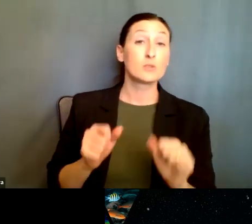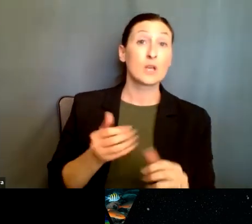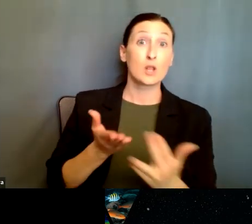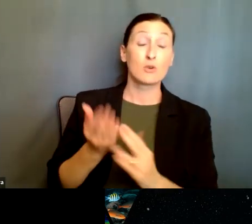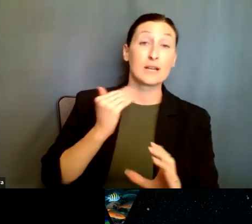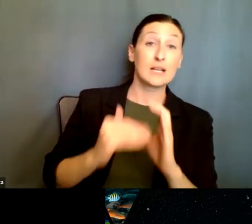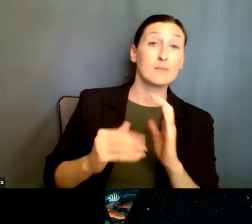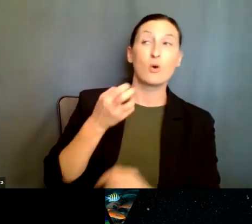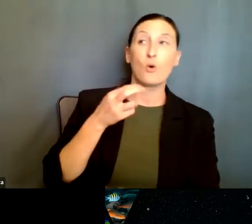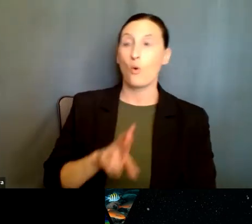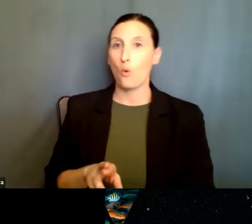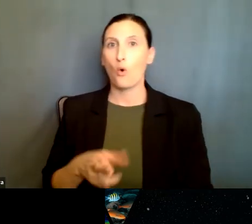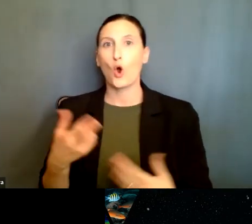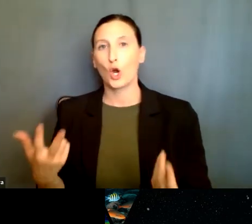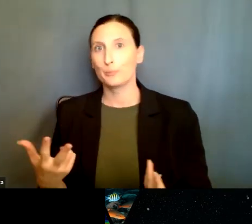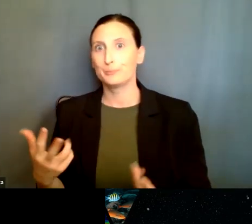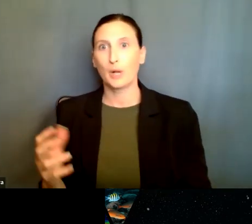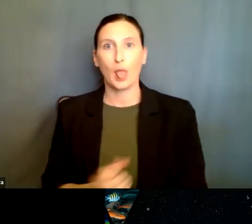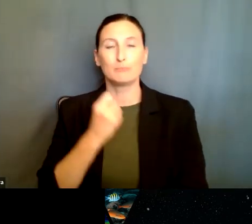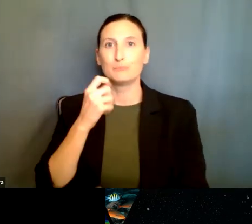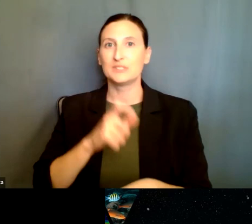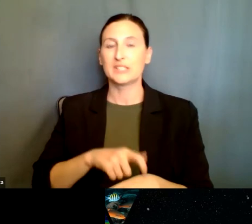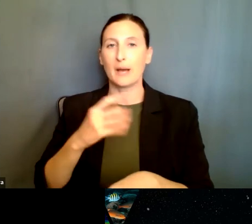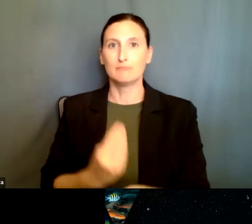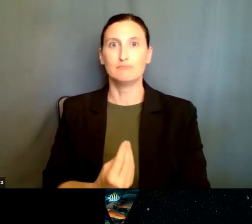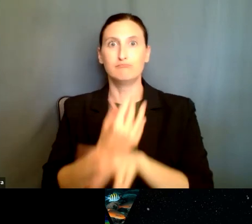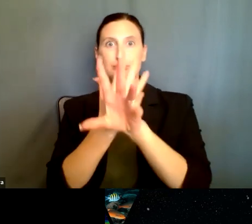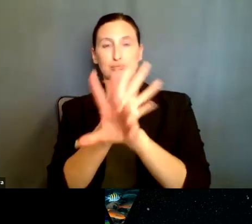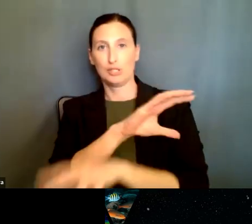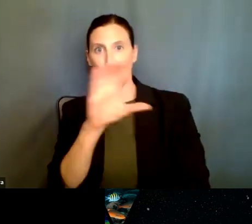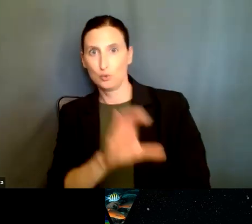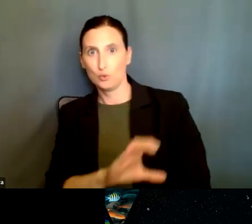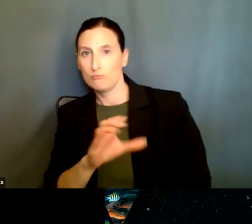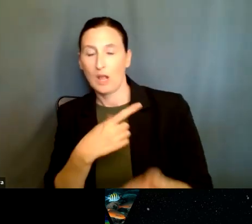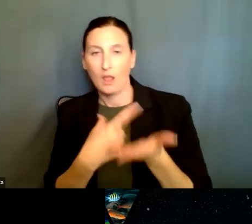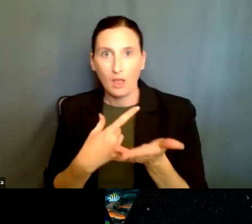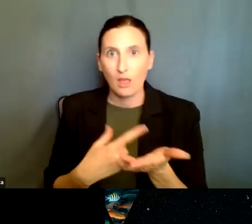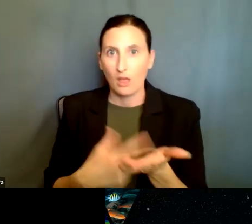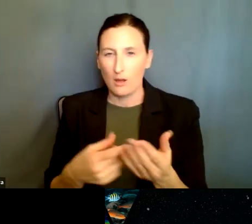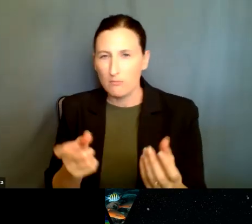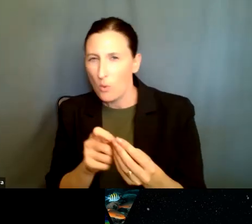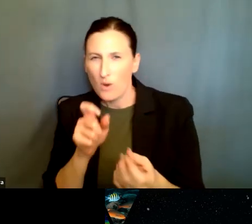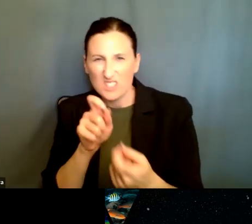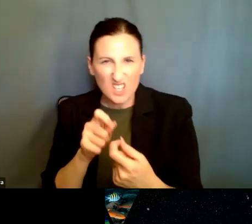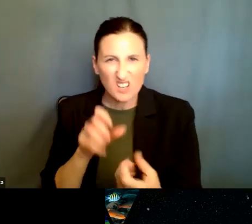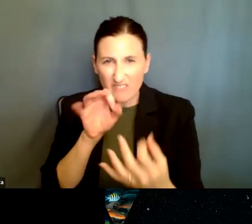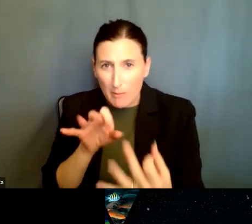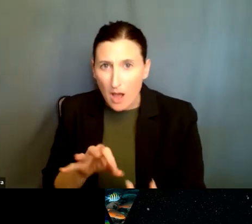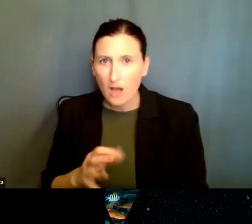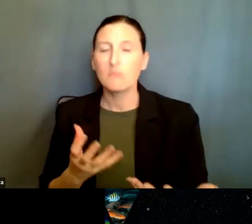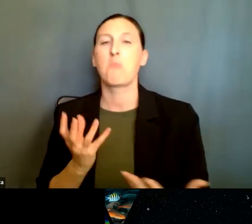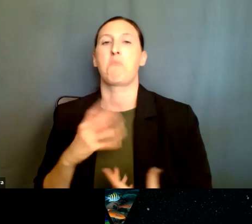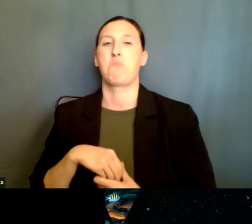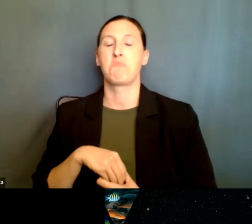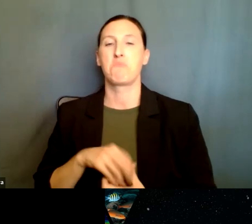other times we can set up a time and, um, have a quick zoom meeting and we can discuss, um, maybe ask more details and then we can provide the, uh,